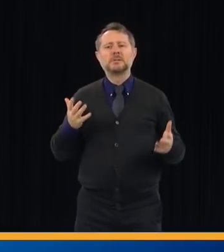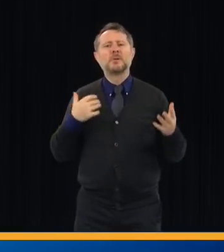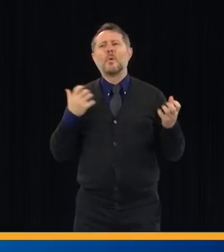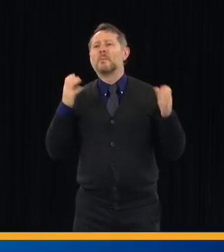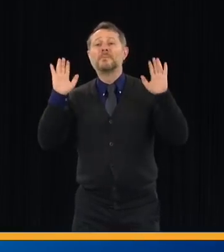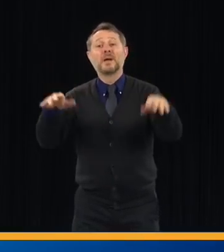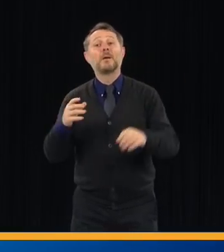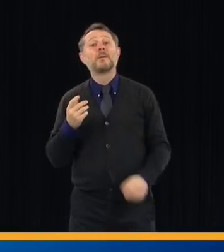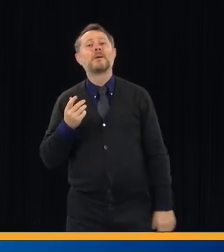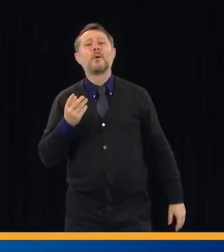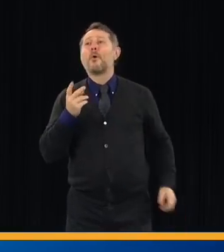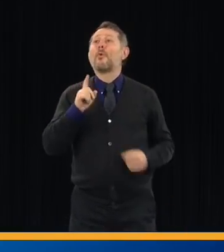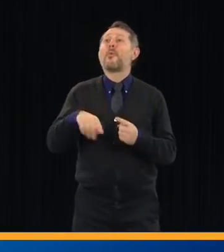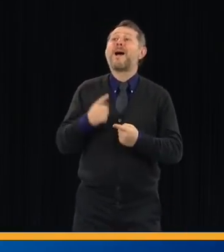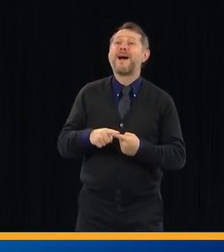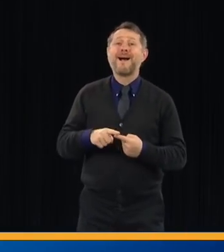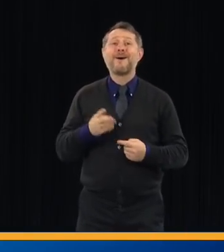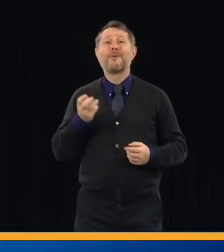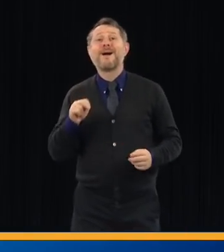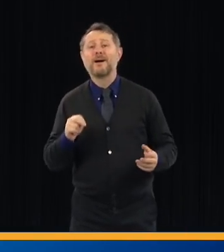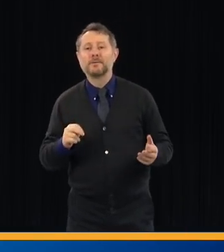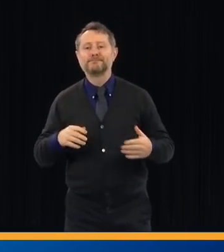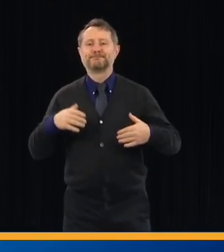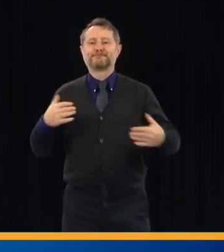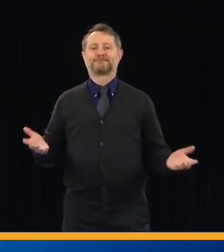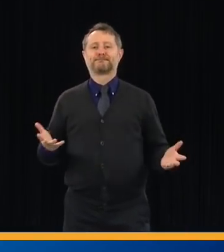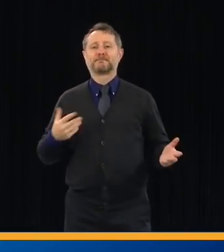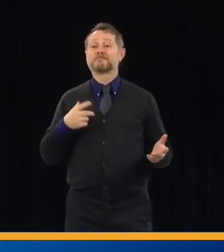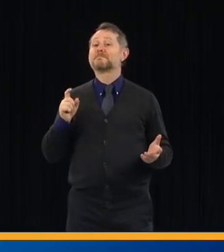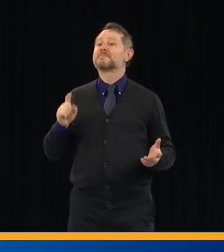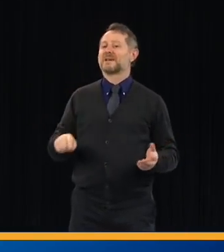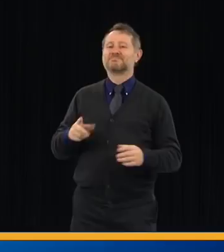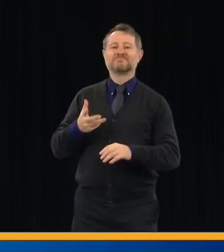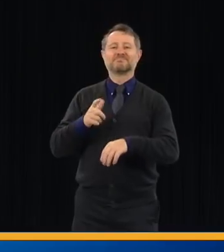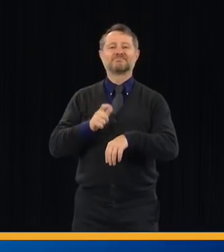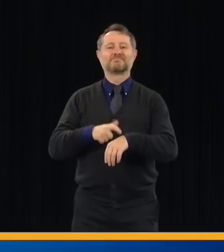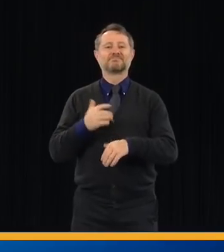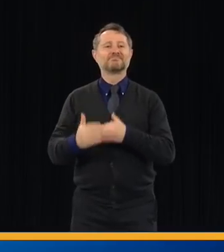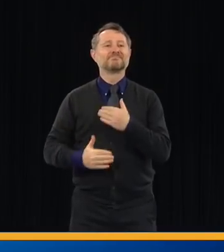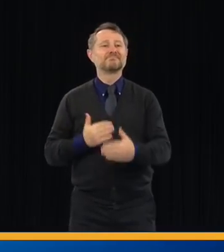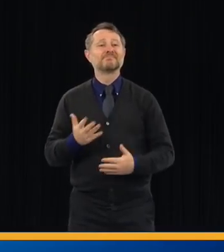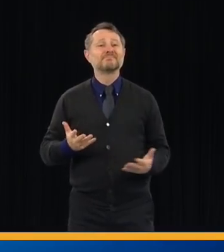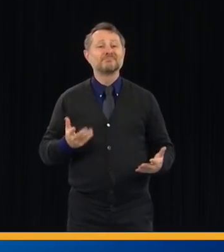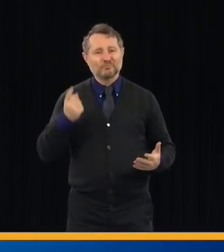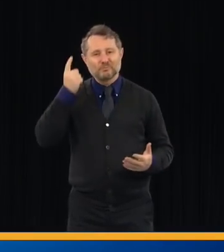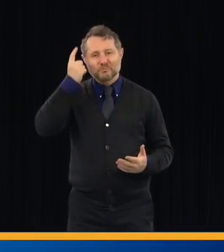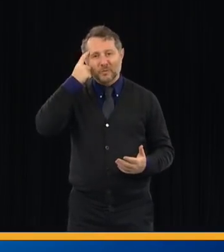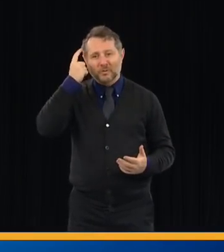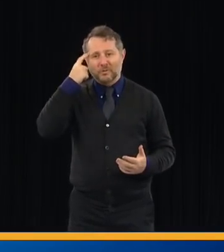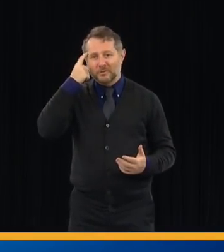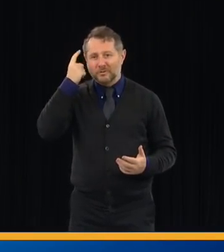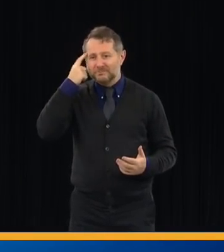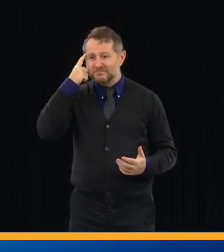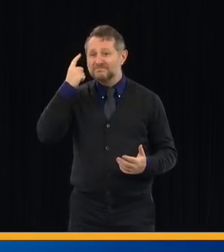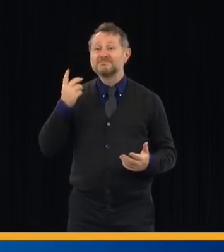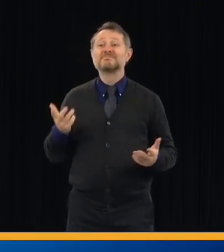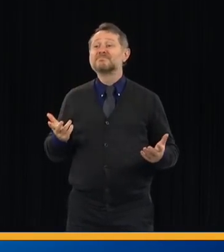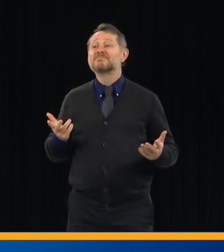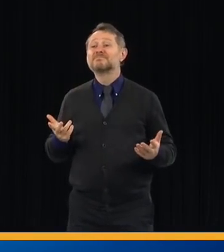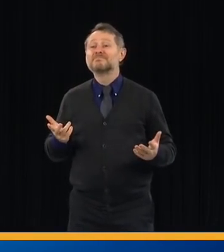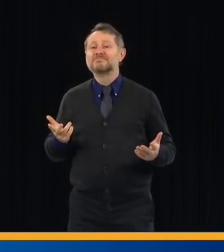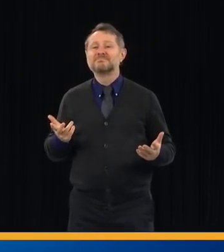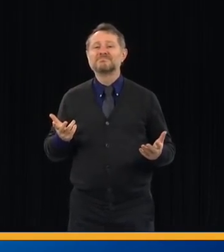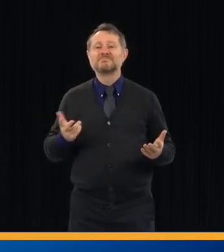The caveat is, we need to be smart in the way we reopen. What does smart mean? It means